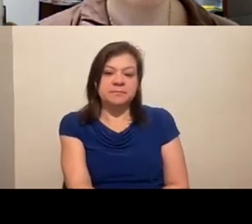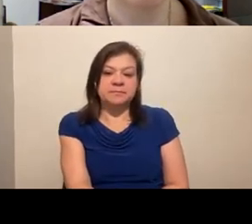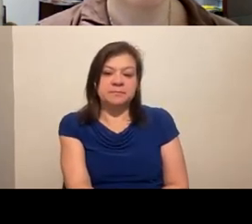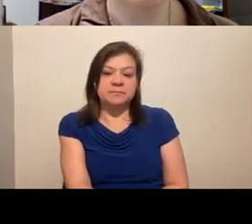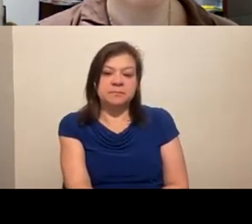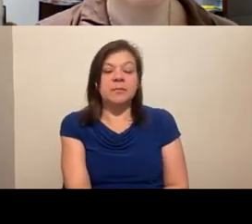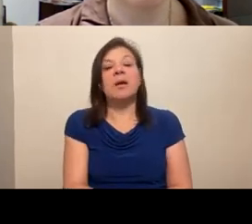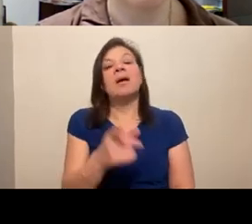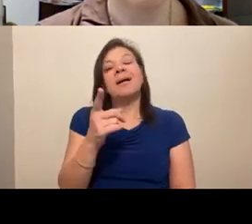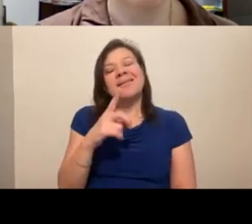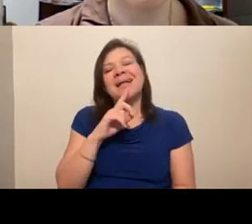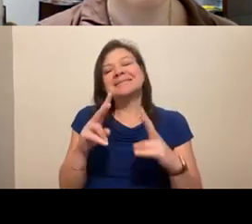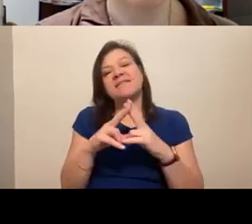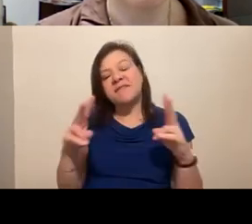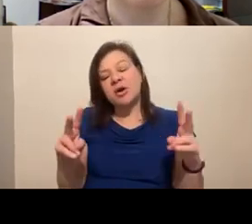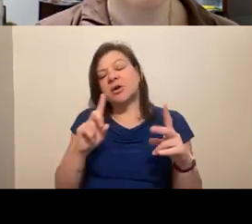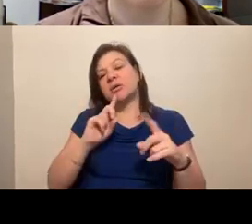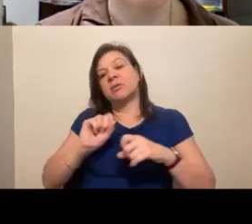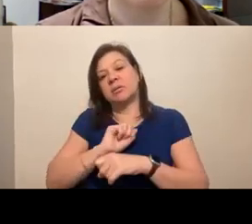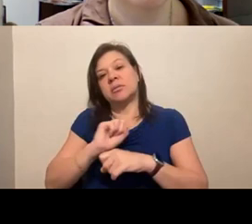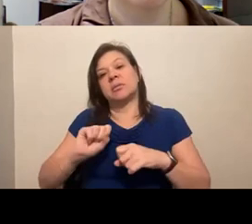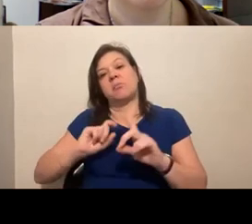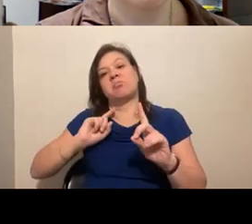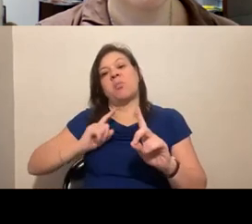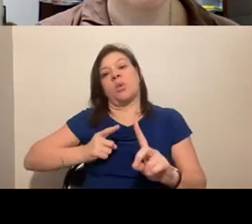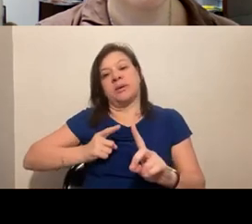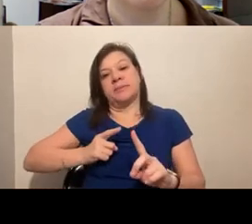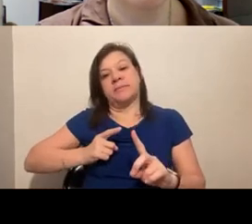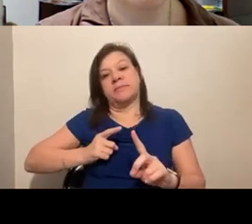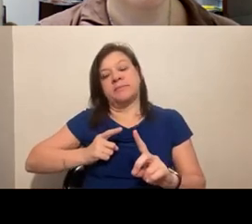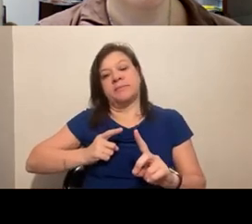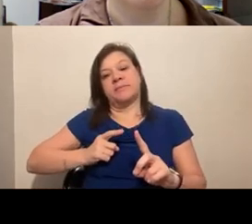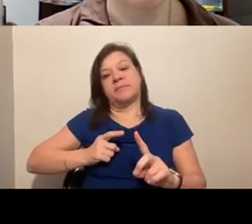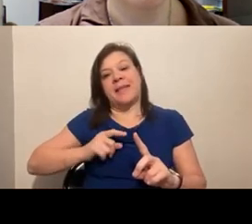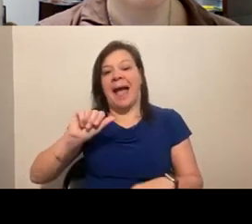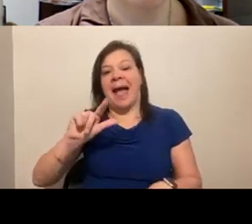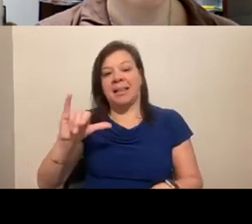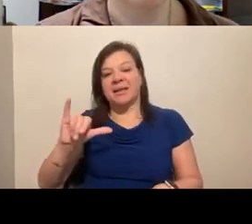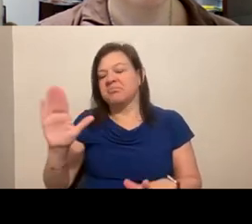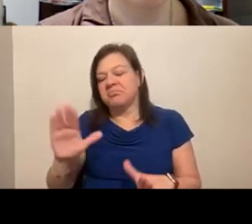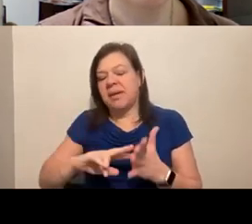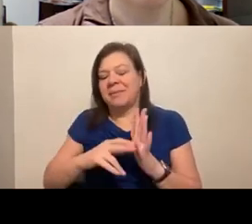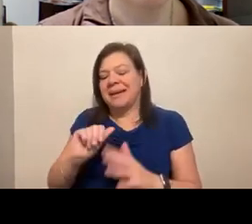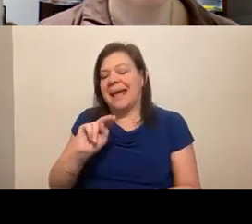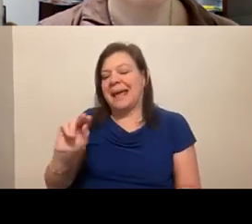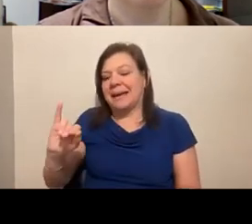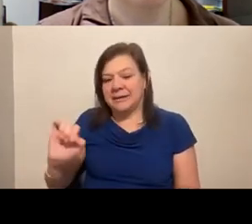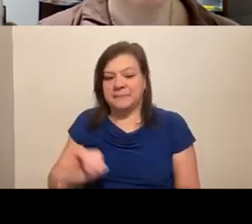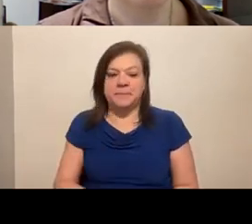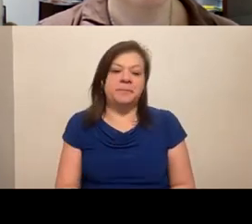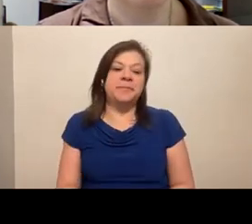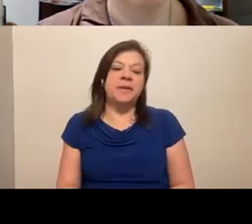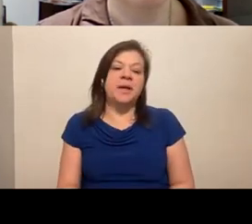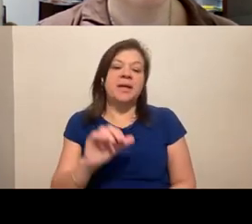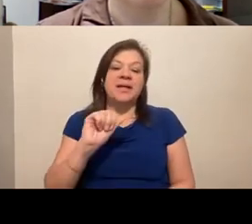practical point, Ali, because I, Annie, I agree. The, the app allowed me to